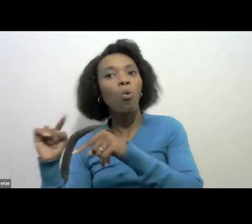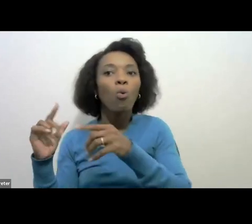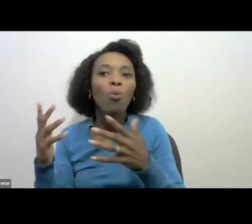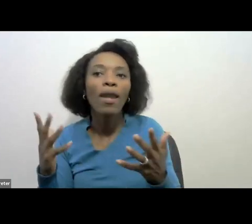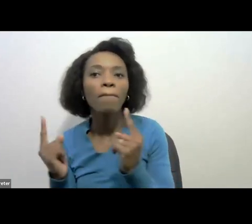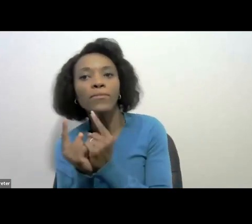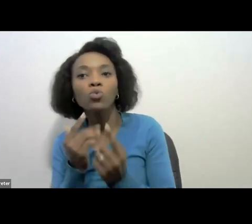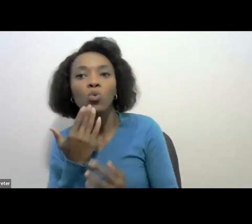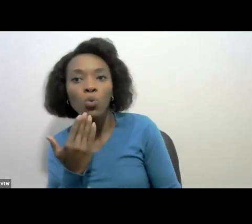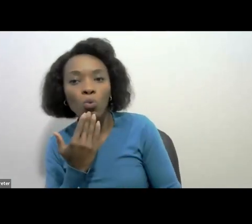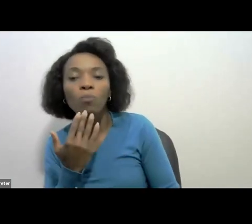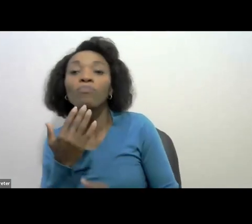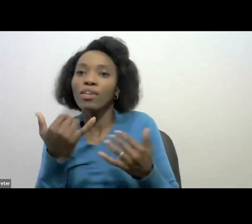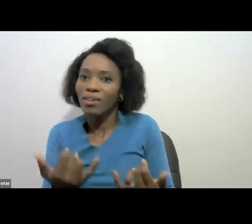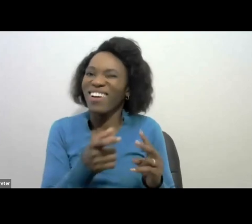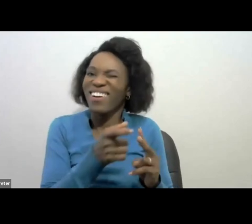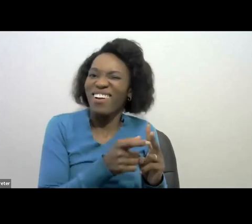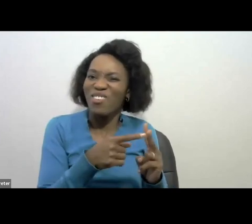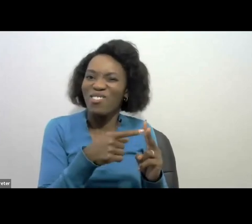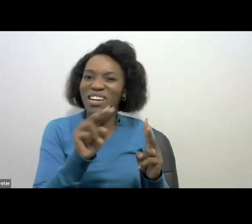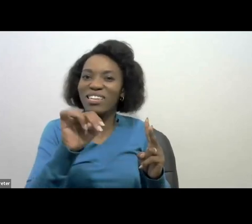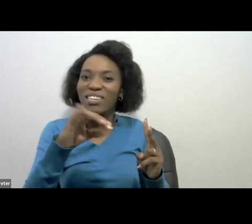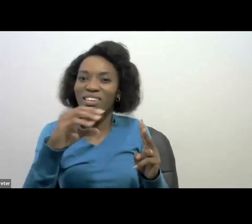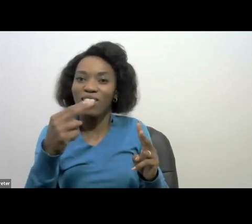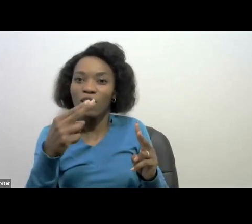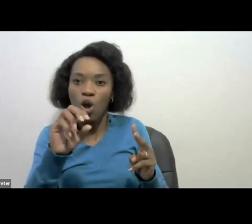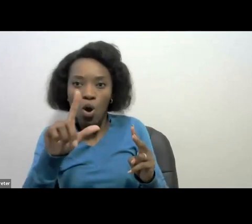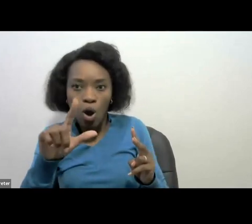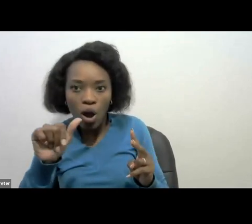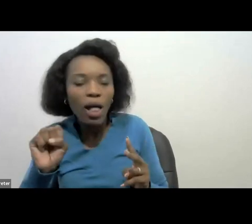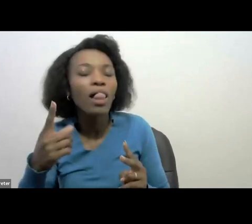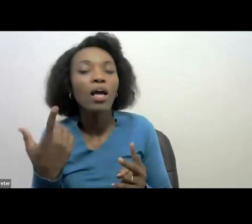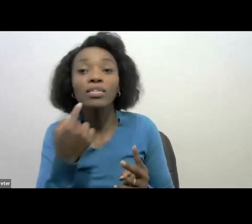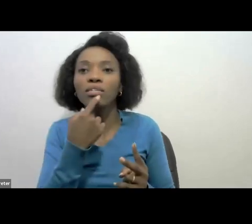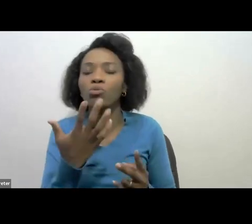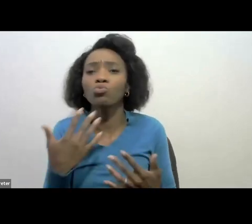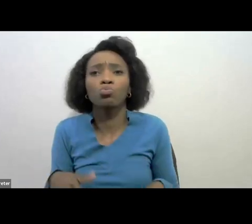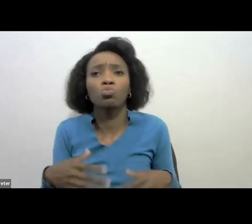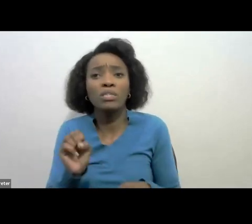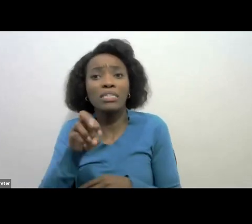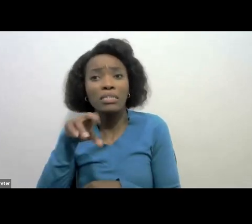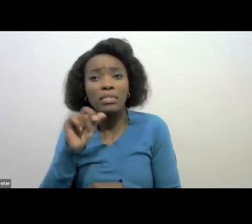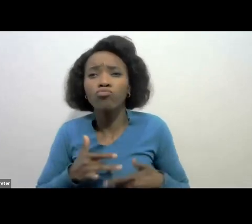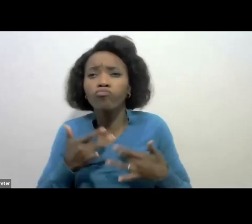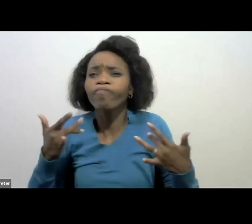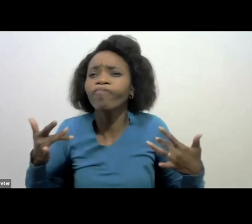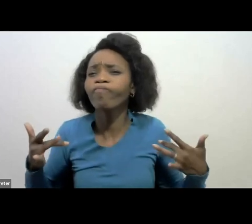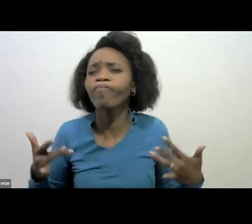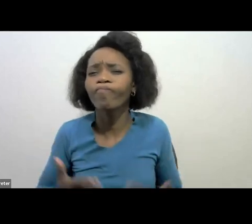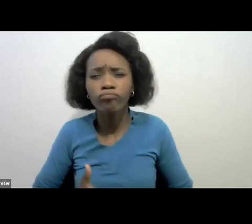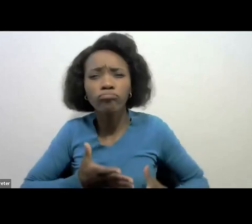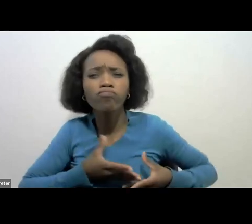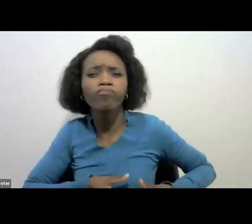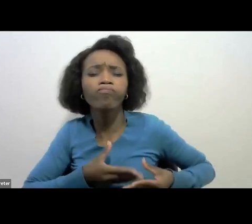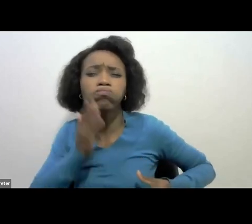Nicholas day where he's telling us how messy for SAS can be about the voluntary disclosure program